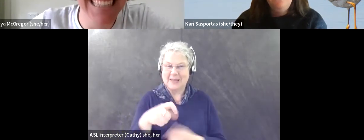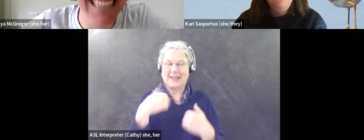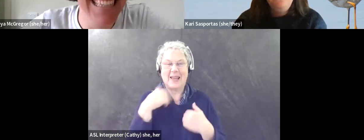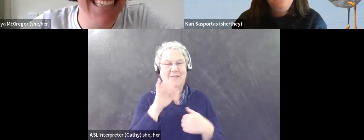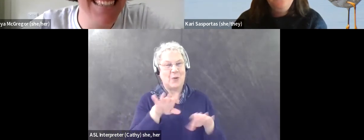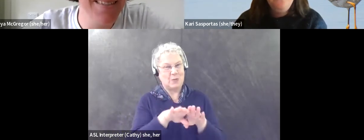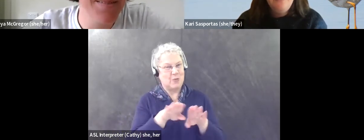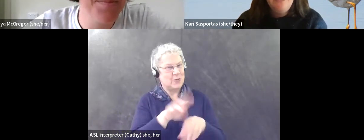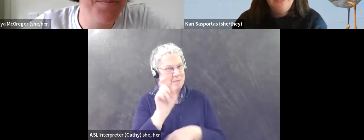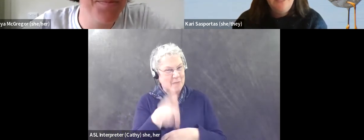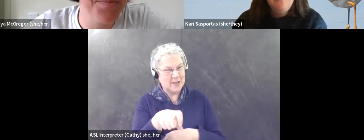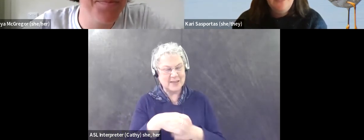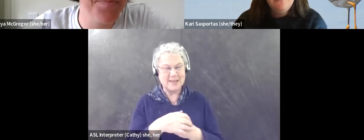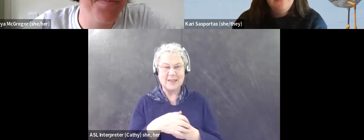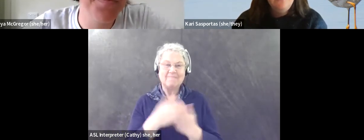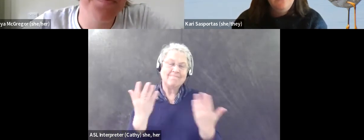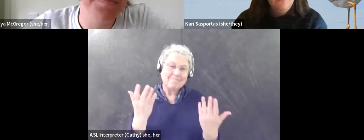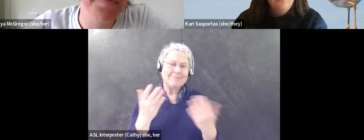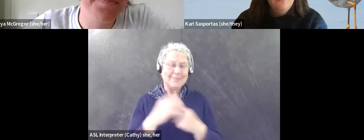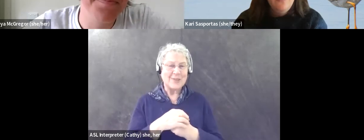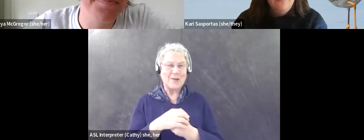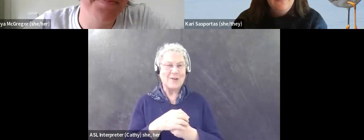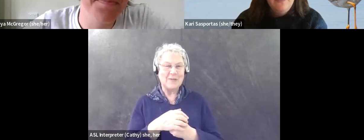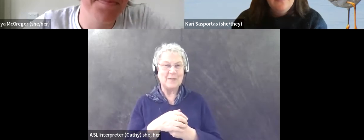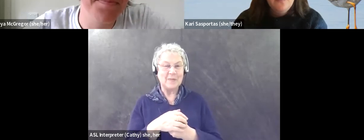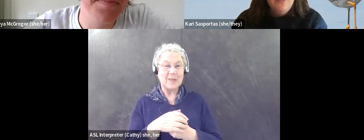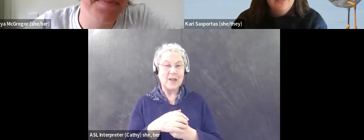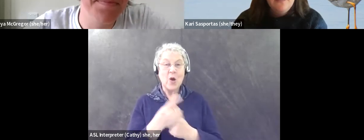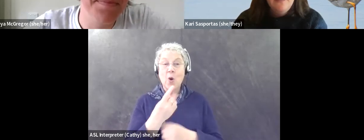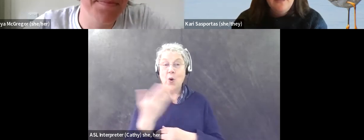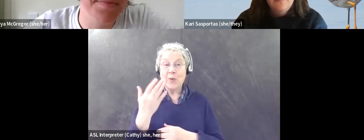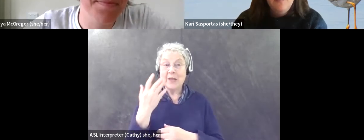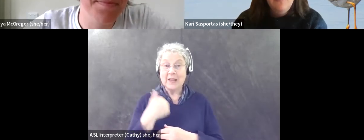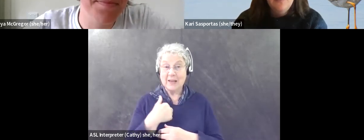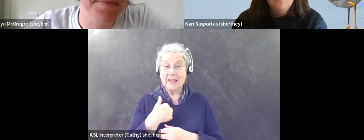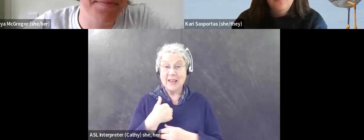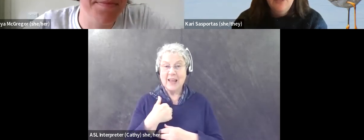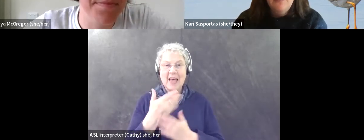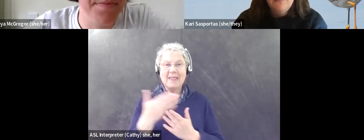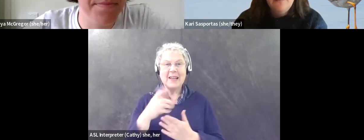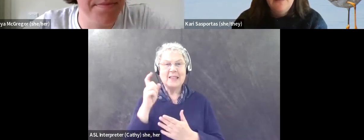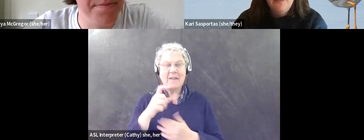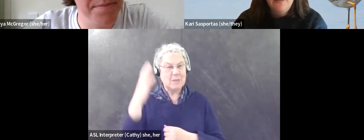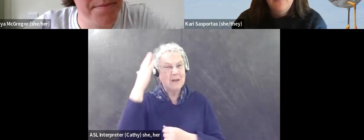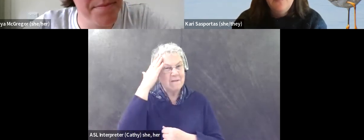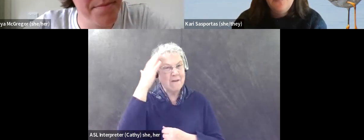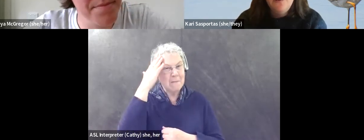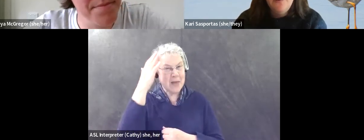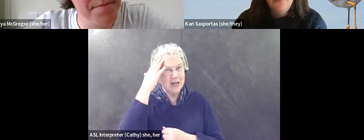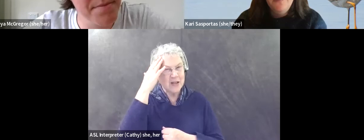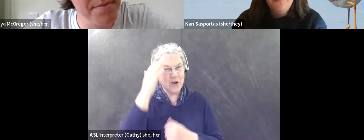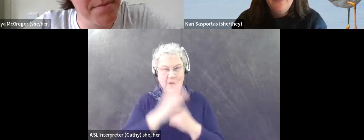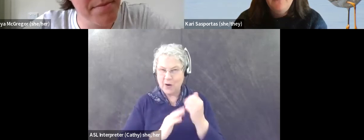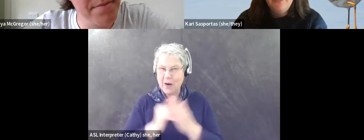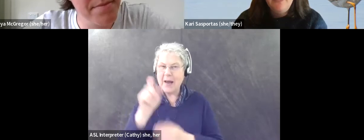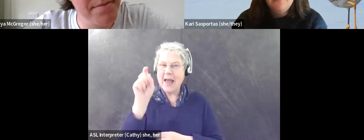Um, yeah, I, I, one of the things for me is that things have to be very familiar. Um, so